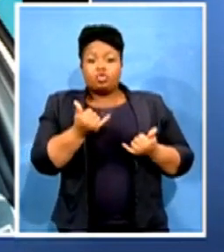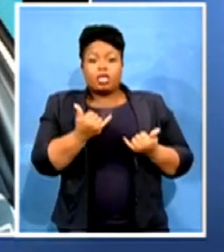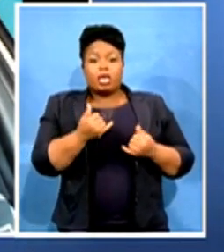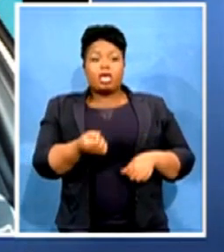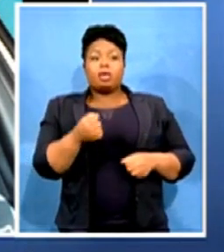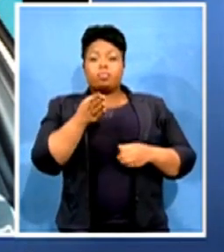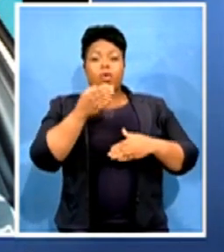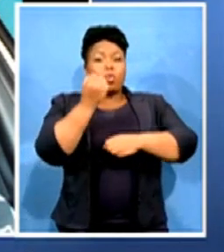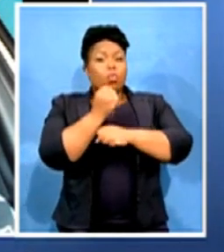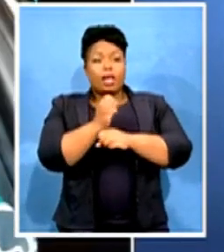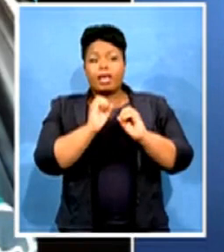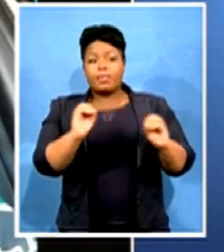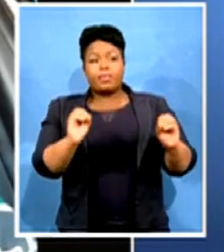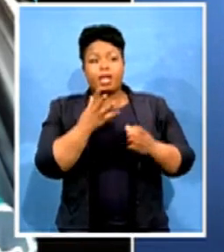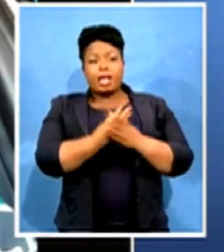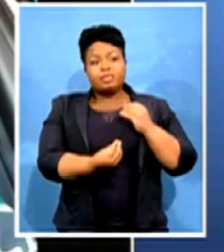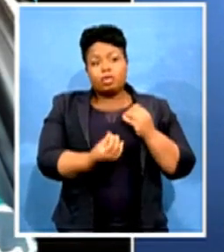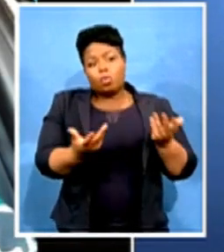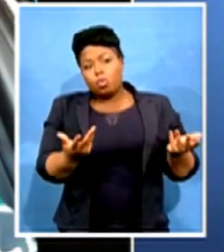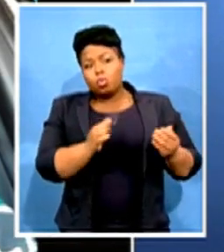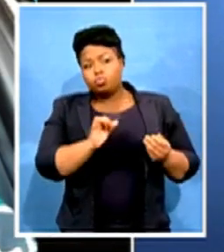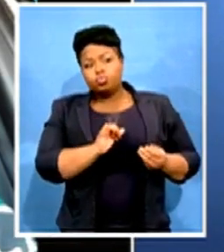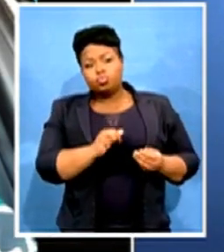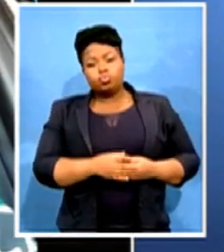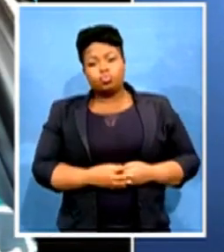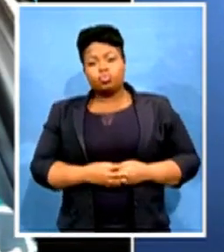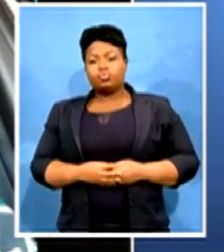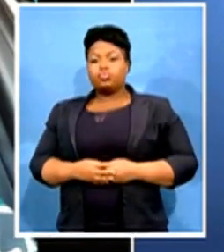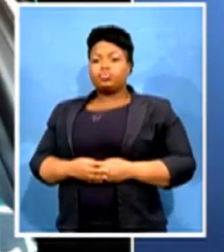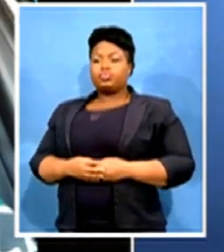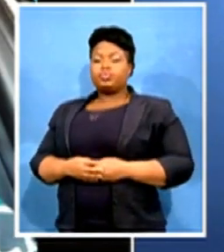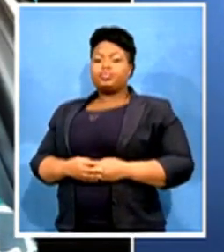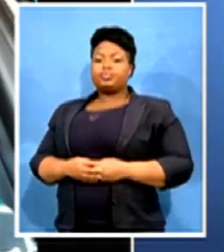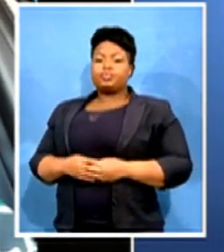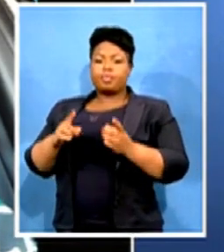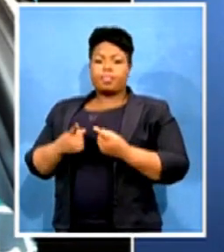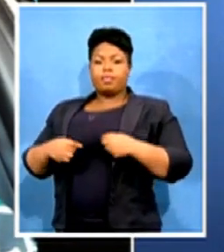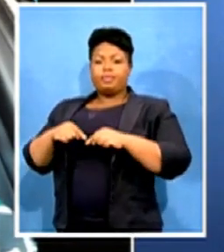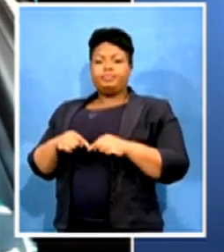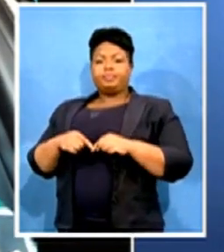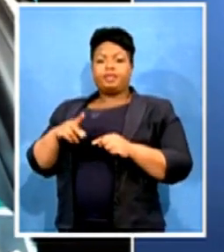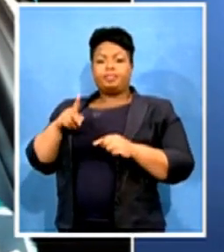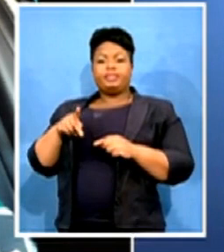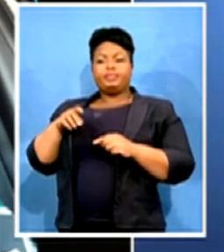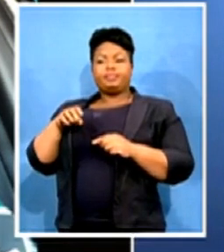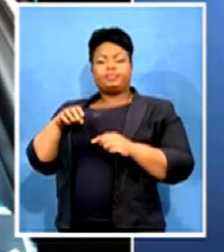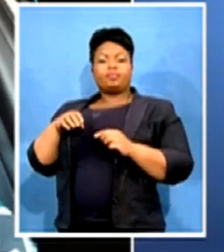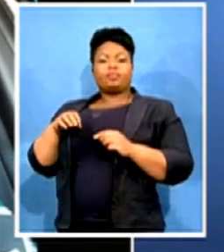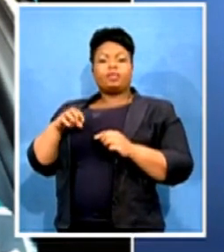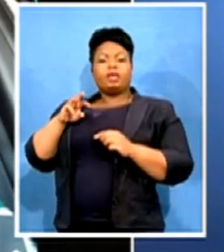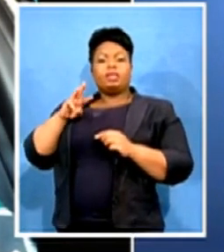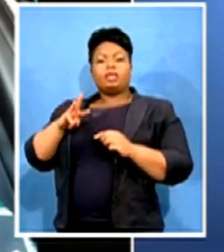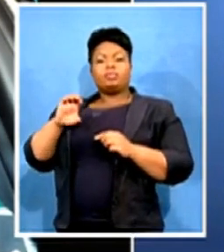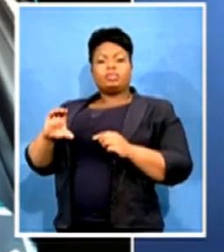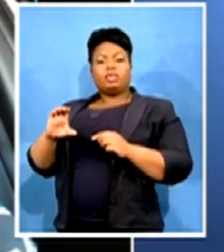We are going to sit as the PwC to engage further on their reports because they have